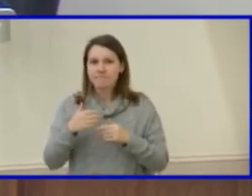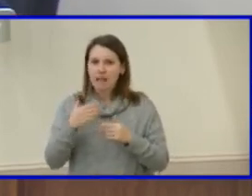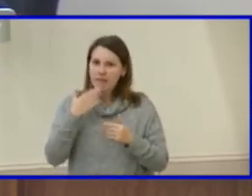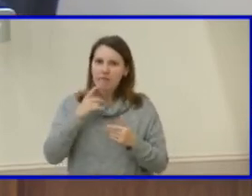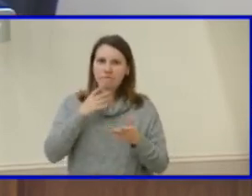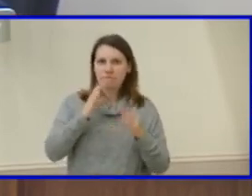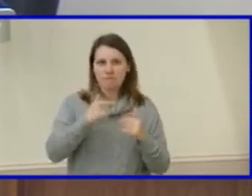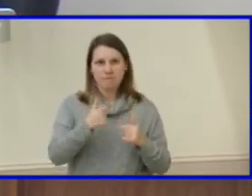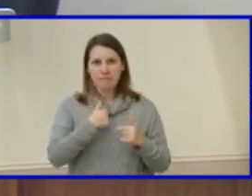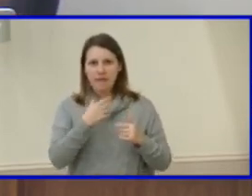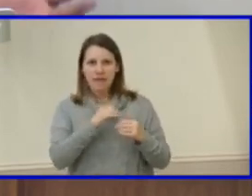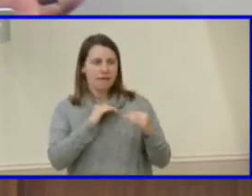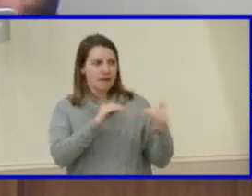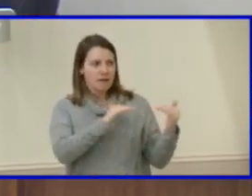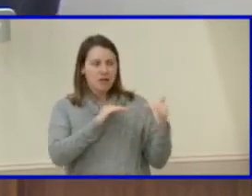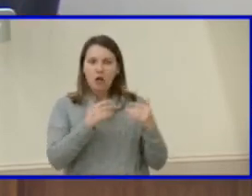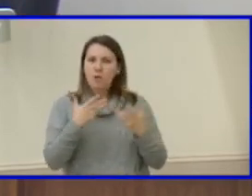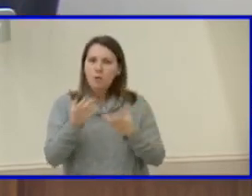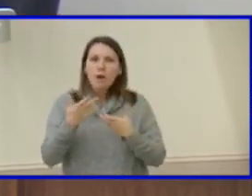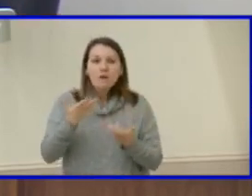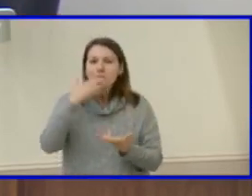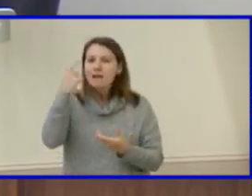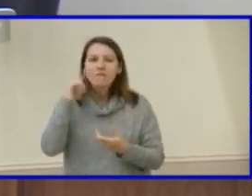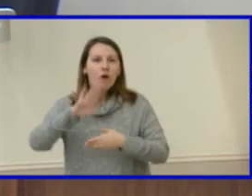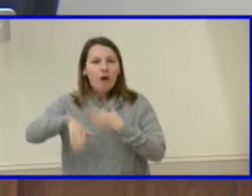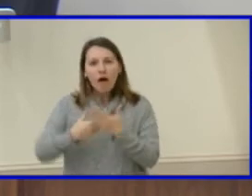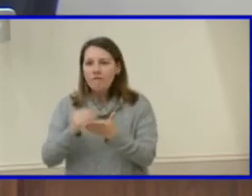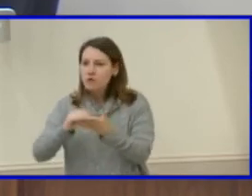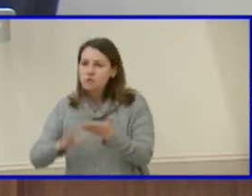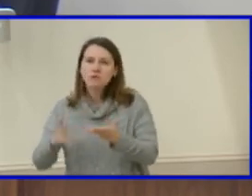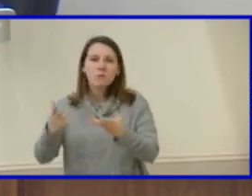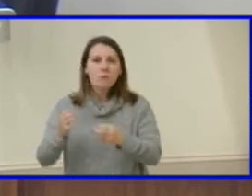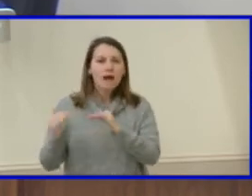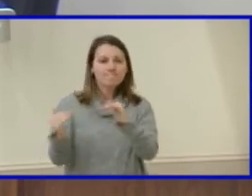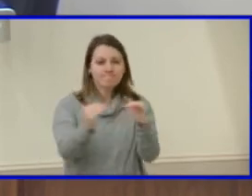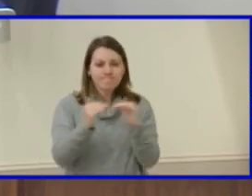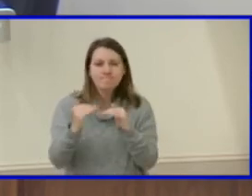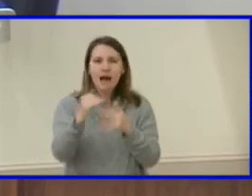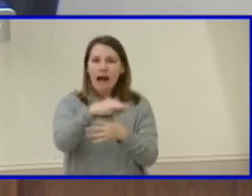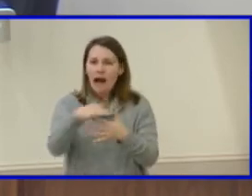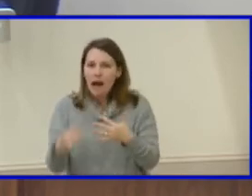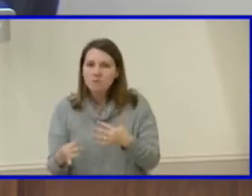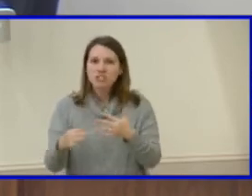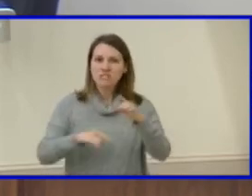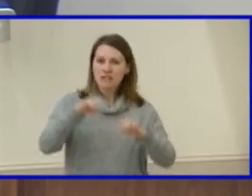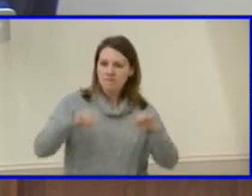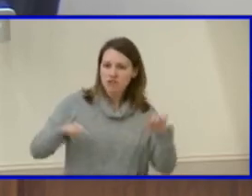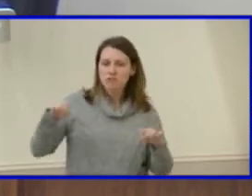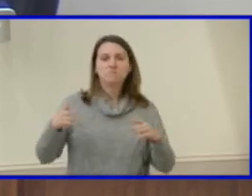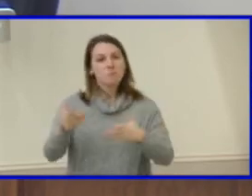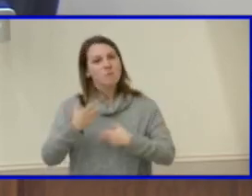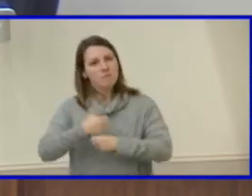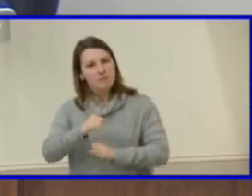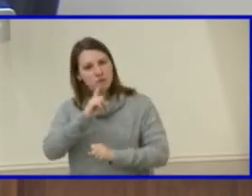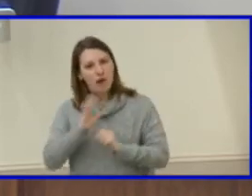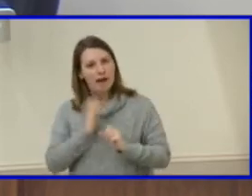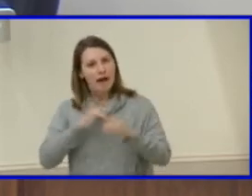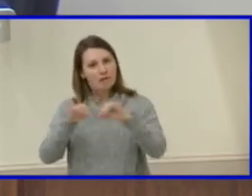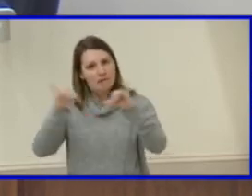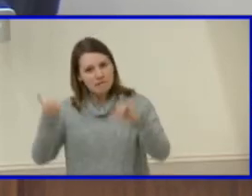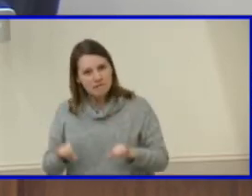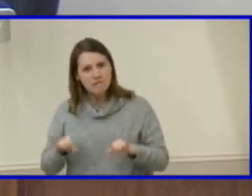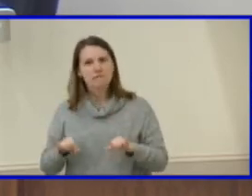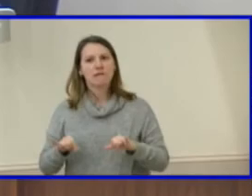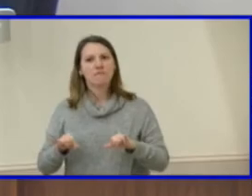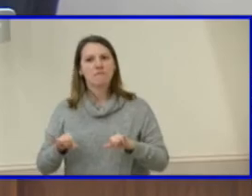have partners, right? We want the best for all of our students, want opportunities, want equity, diversity, but we just want to make sure that our systems and practices